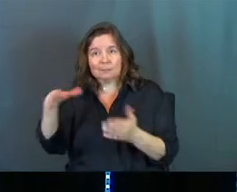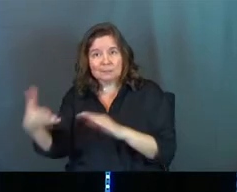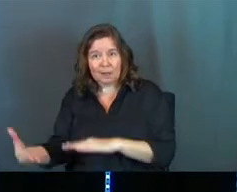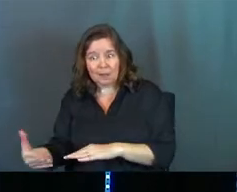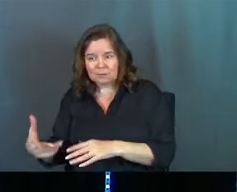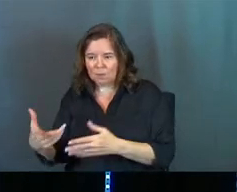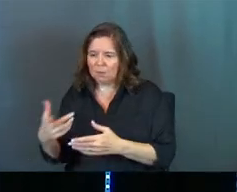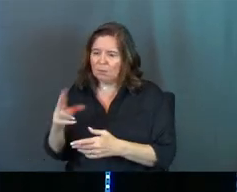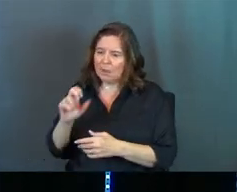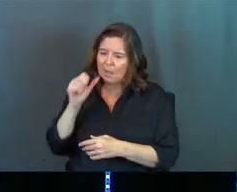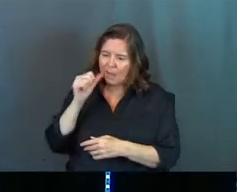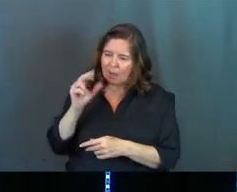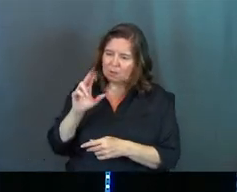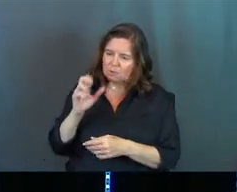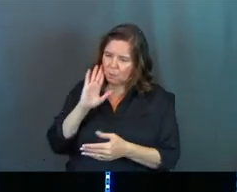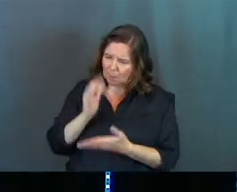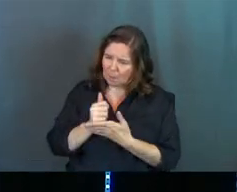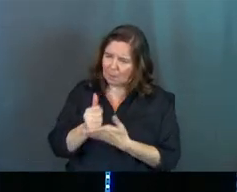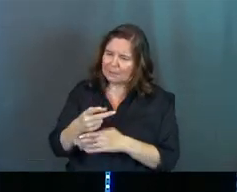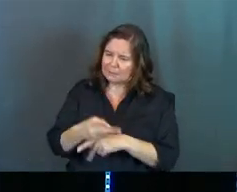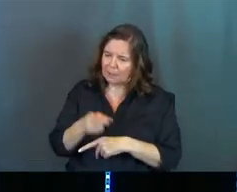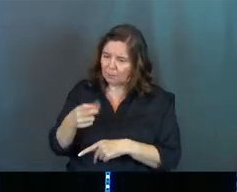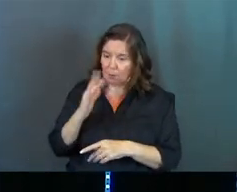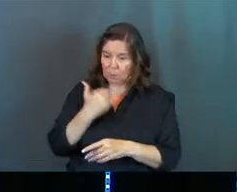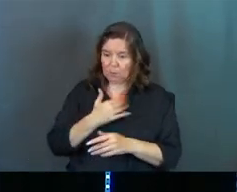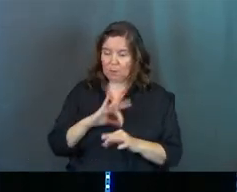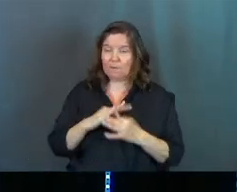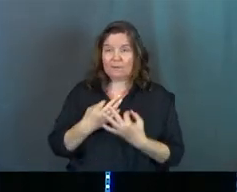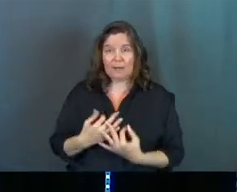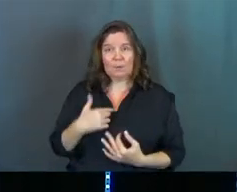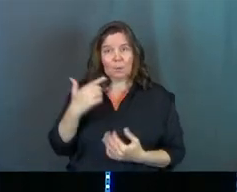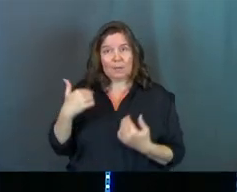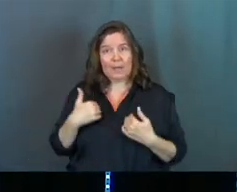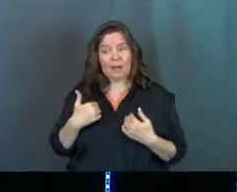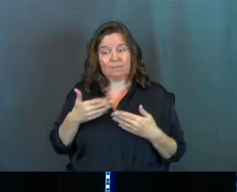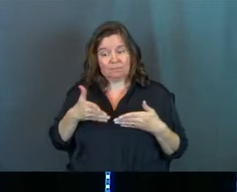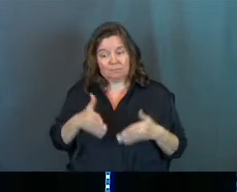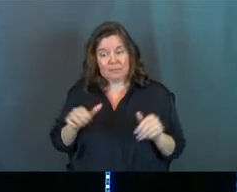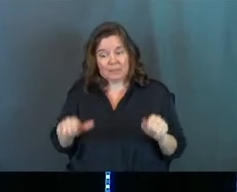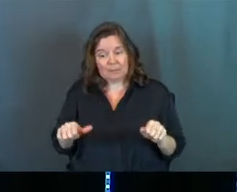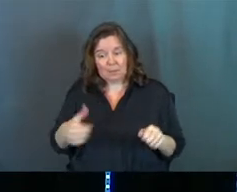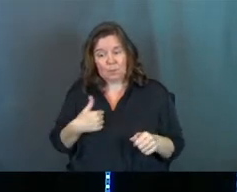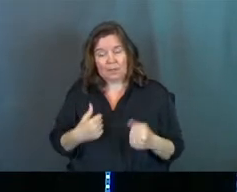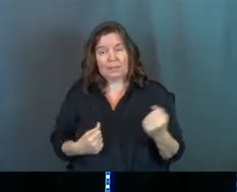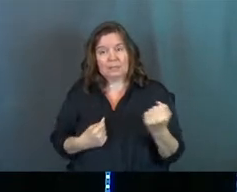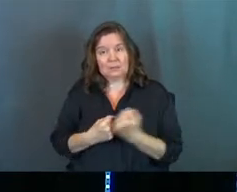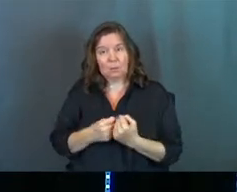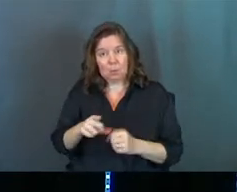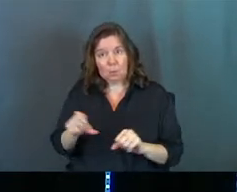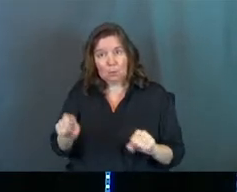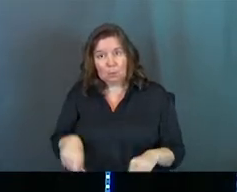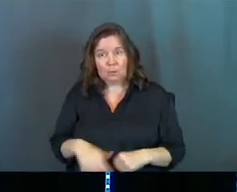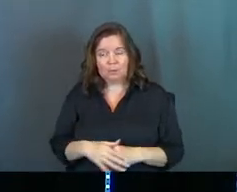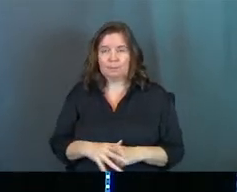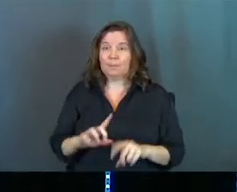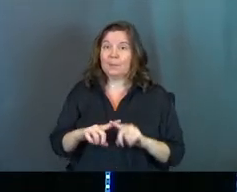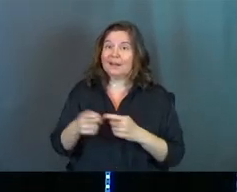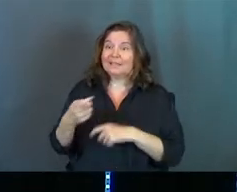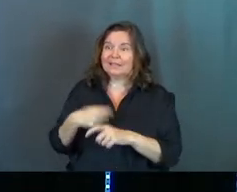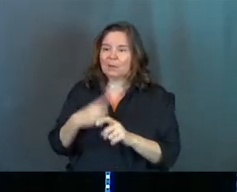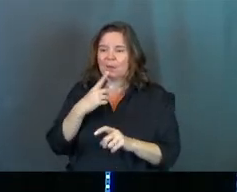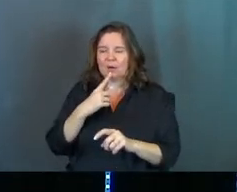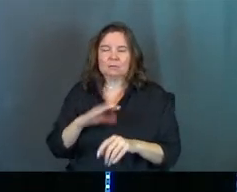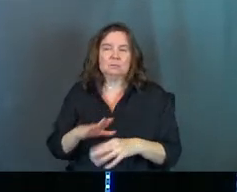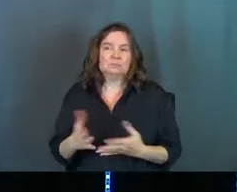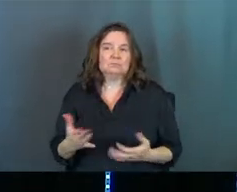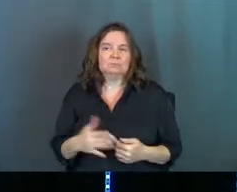We should step in and take care of you. Amen? Because we're your family and we've got the means to take care of you. We can support you. But instead, what